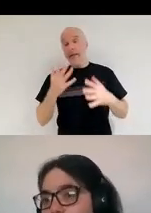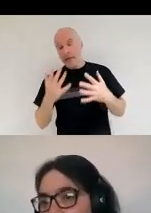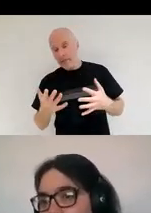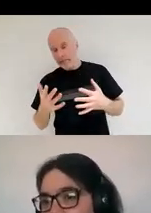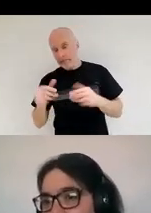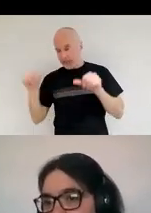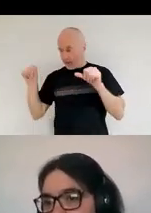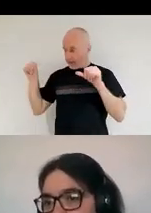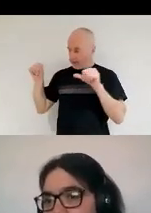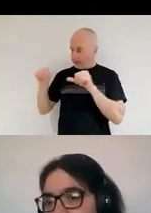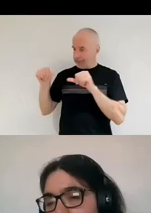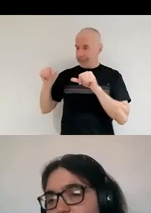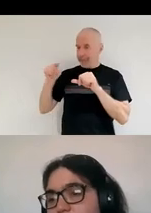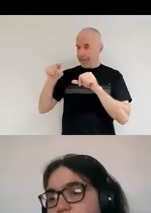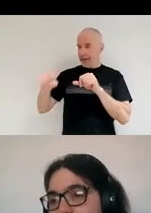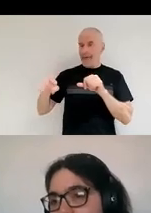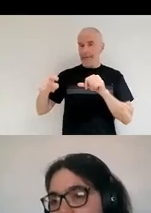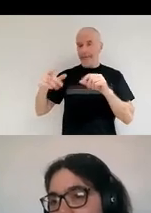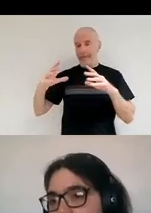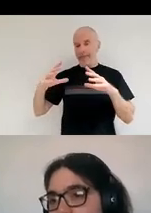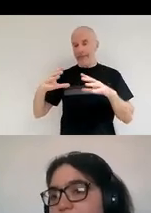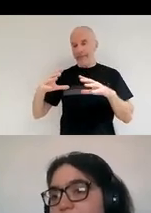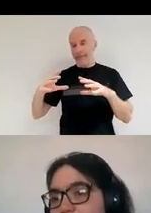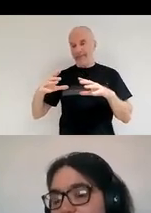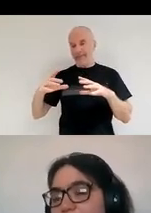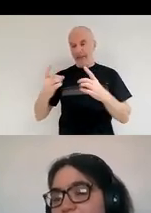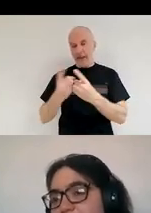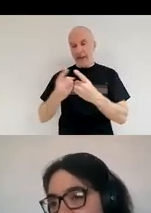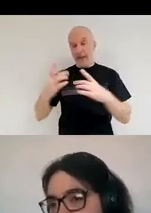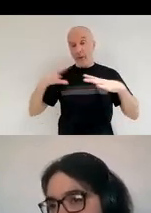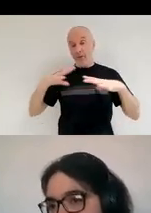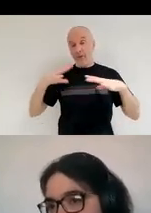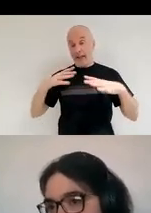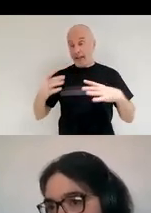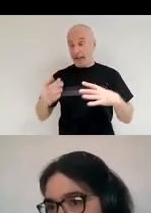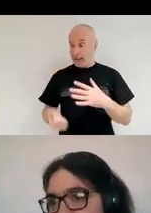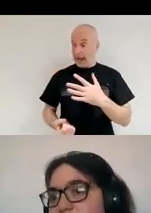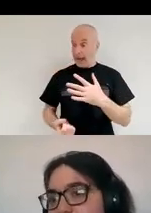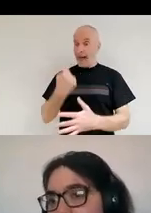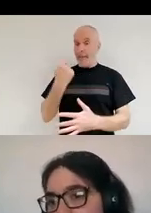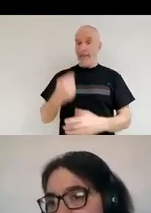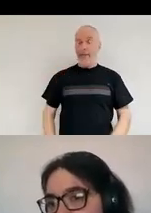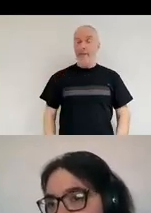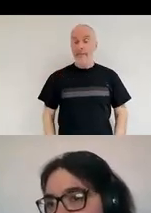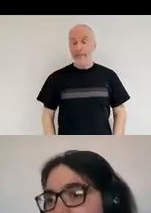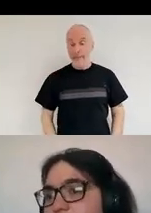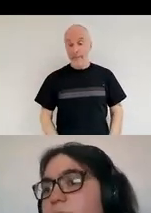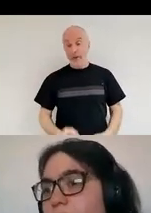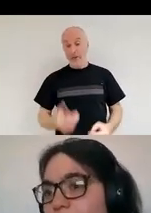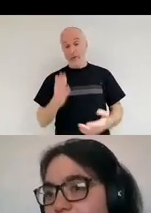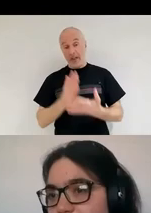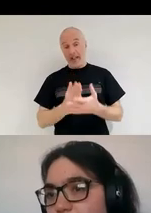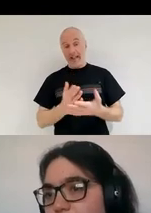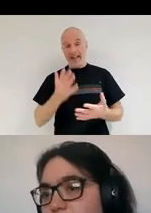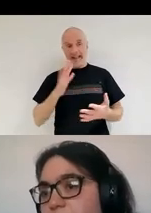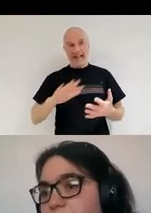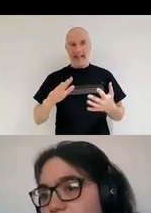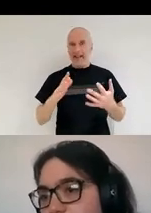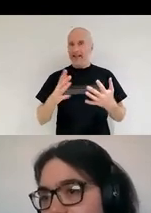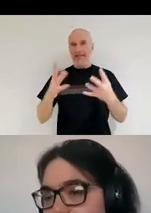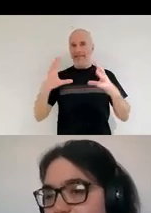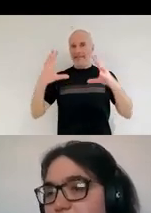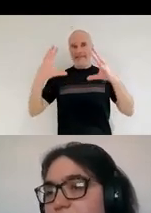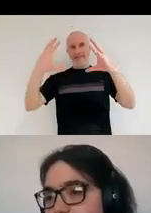the supernovae that you had until then. So we really need something that already had produced a lot of dust and kind of spread it around